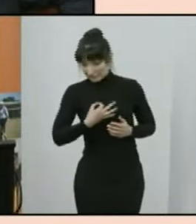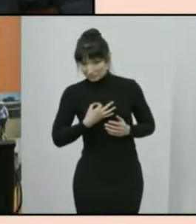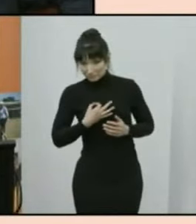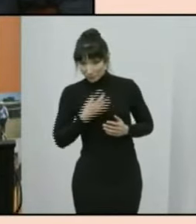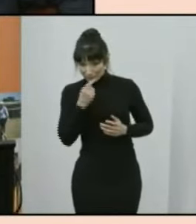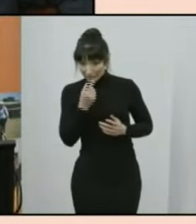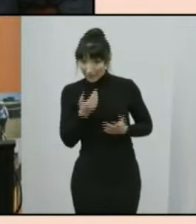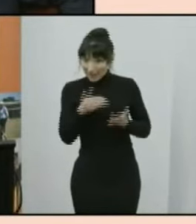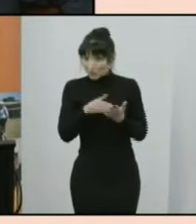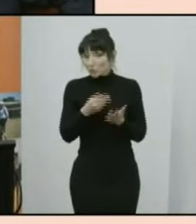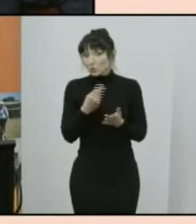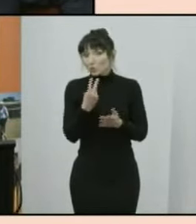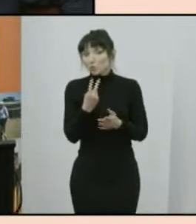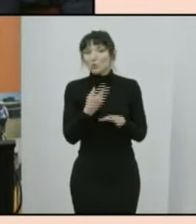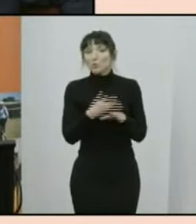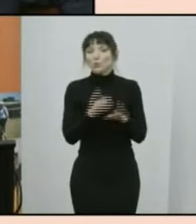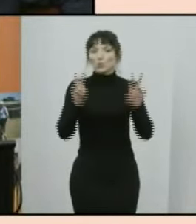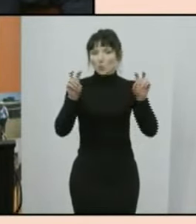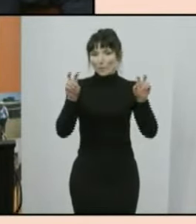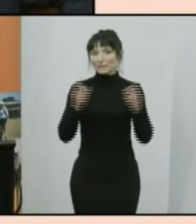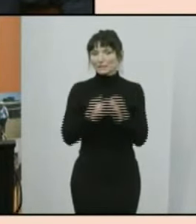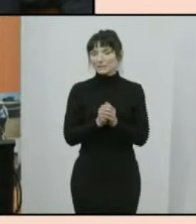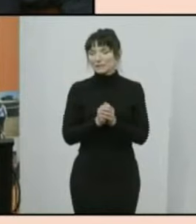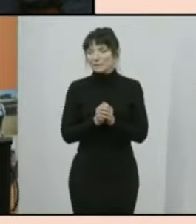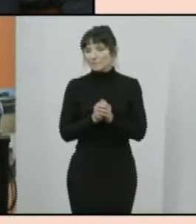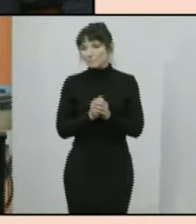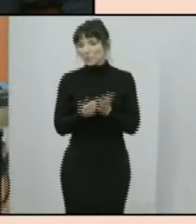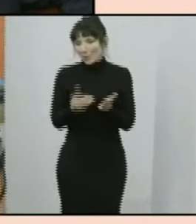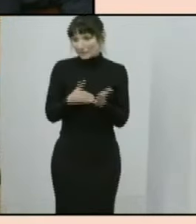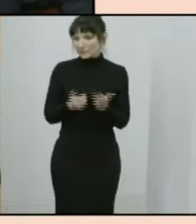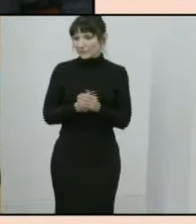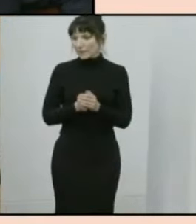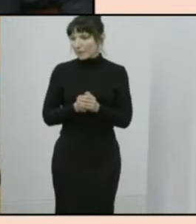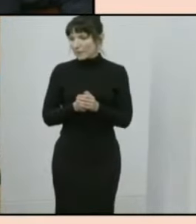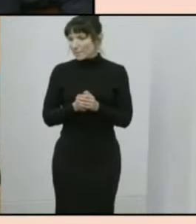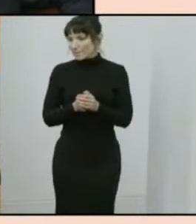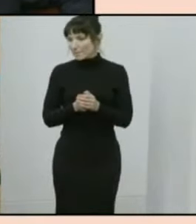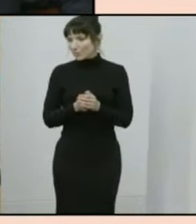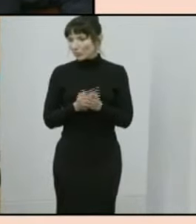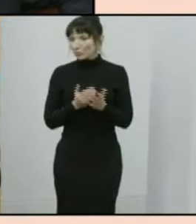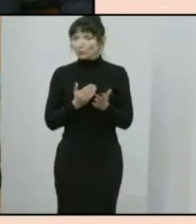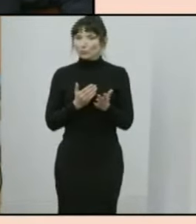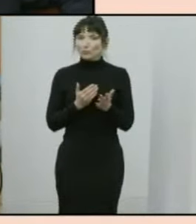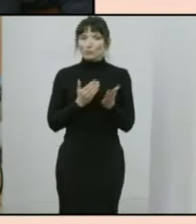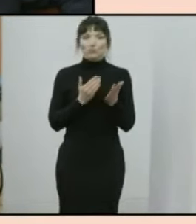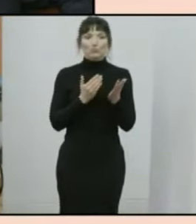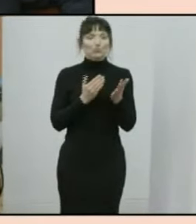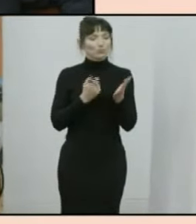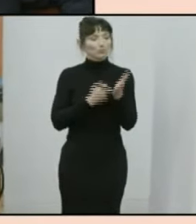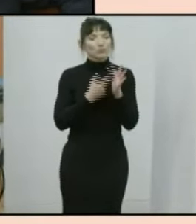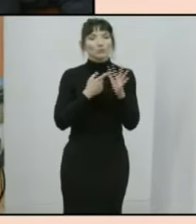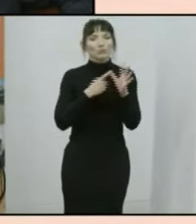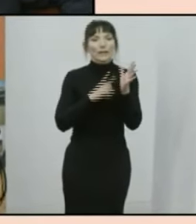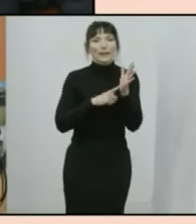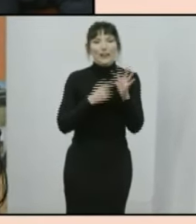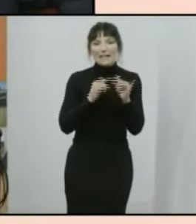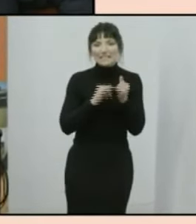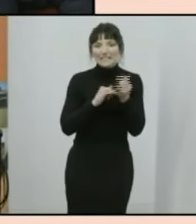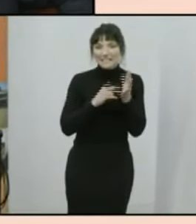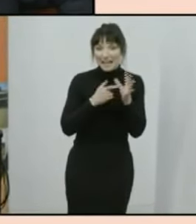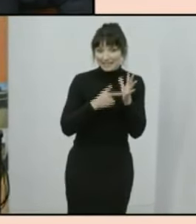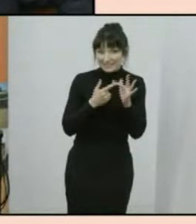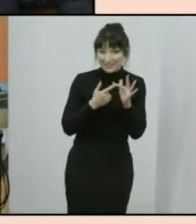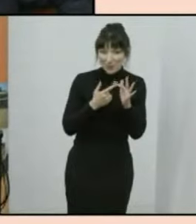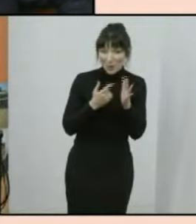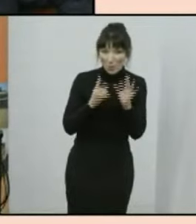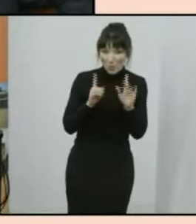two new topics were um were um added um real estate on the census form is valuable